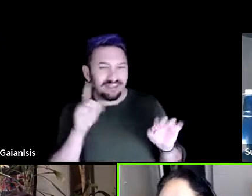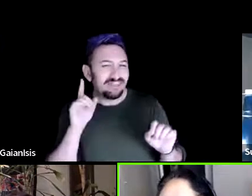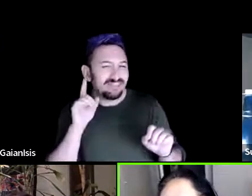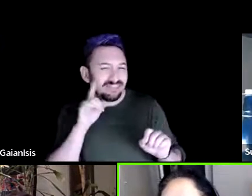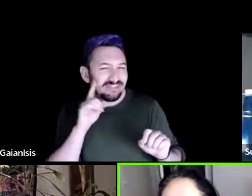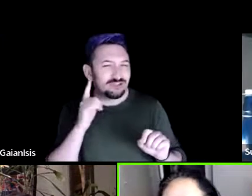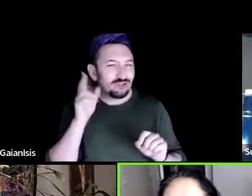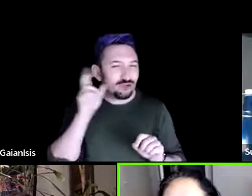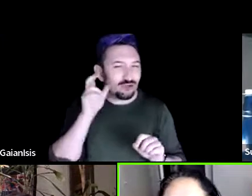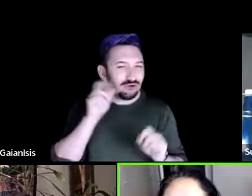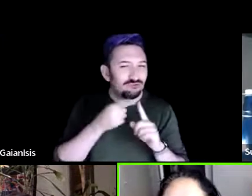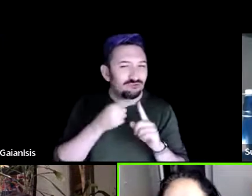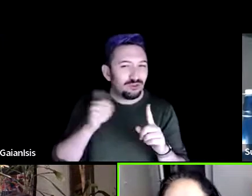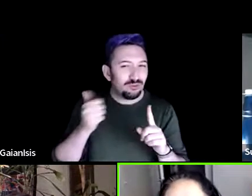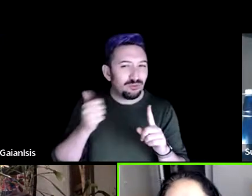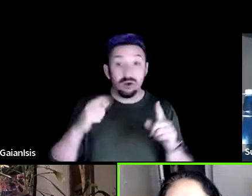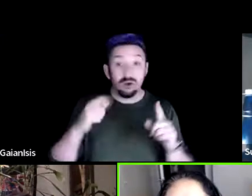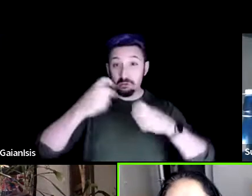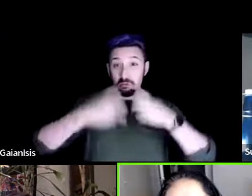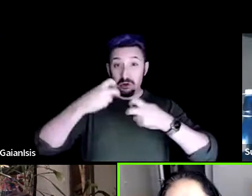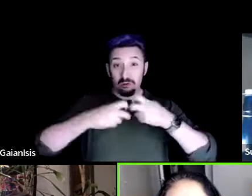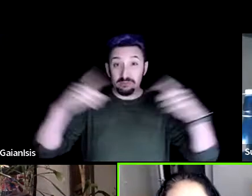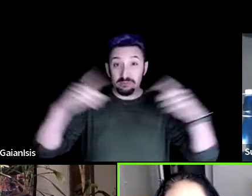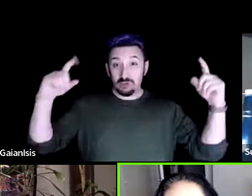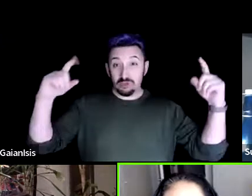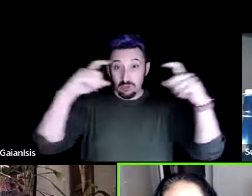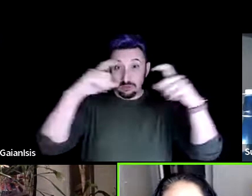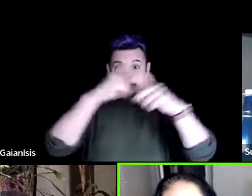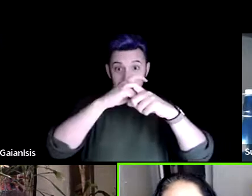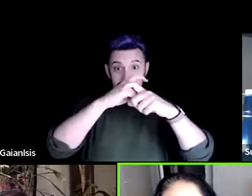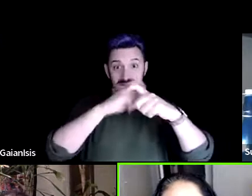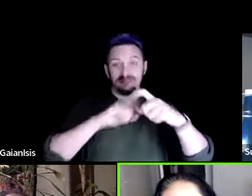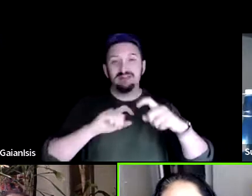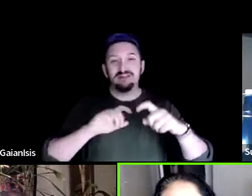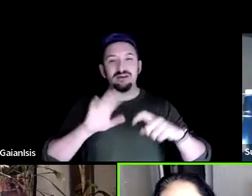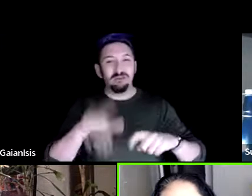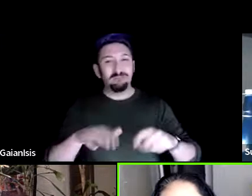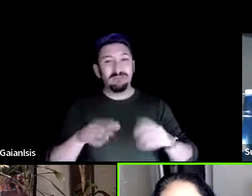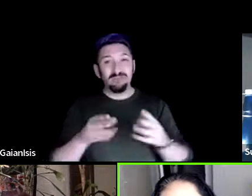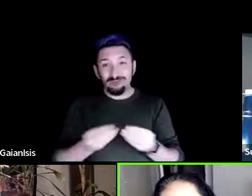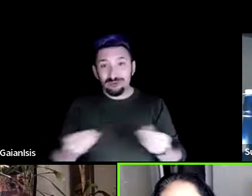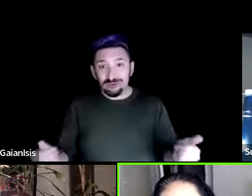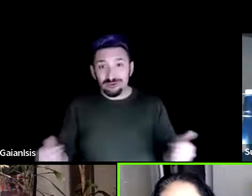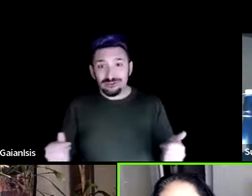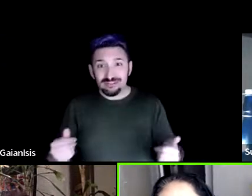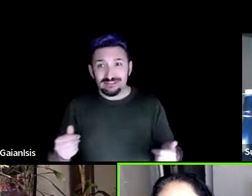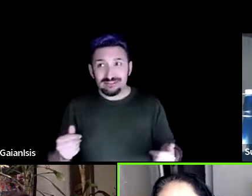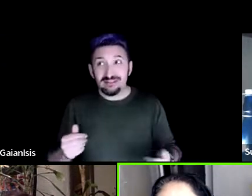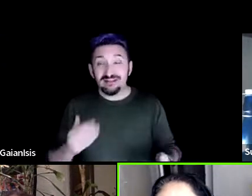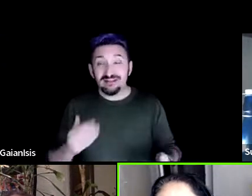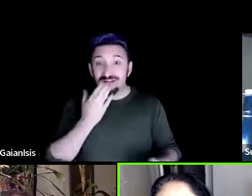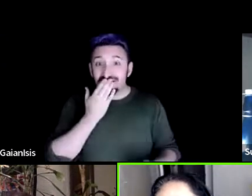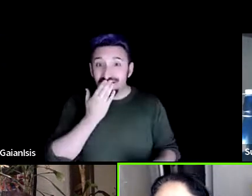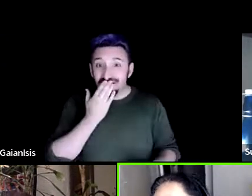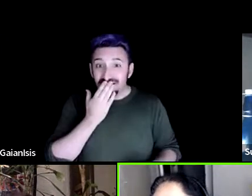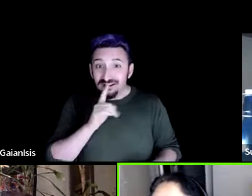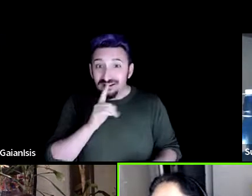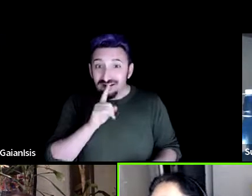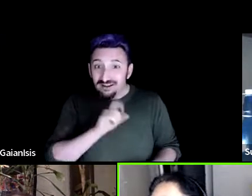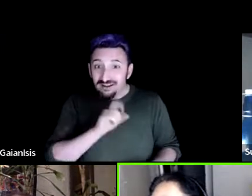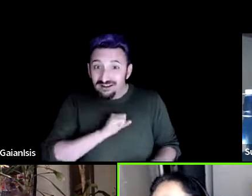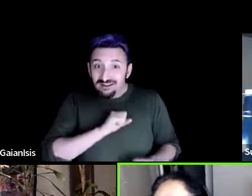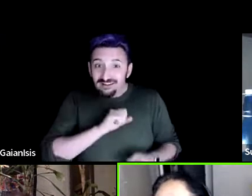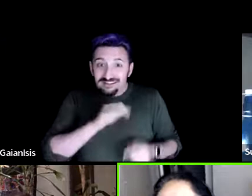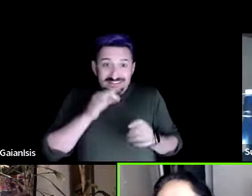are complex but the solutions are embarrassingly simple and so um you know